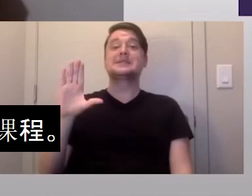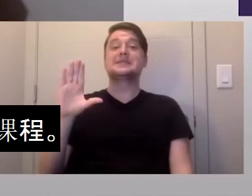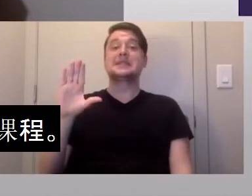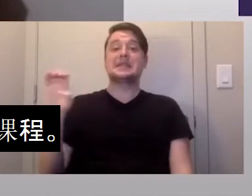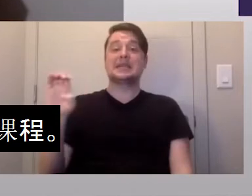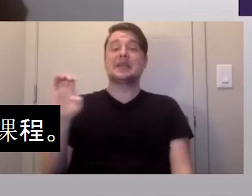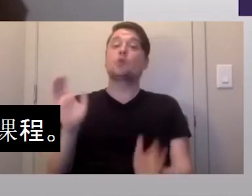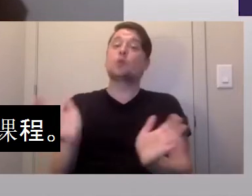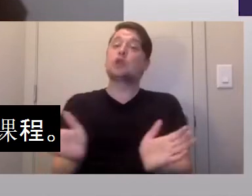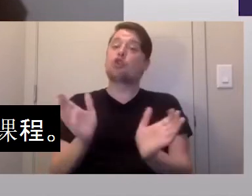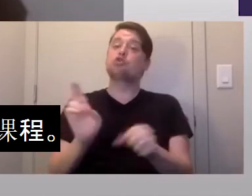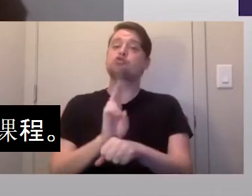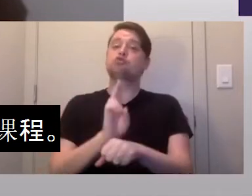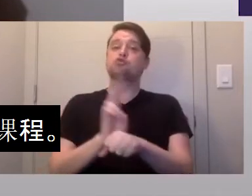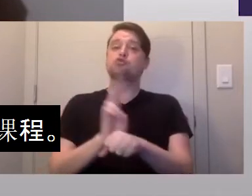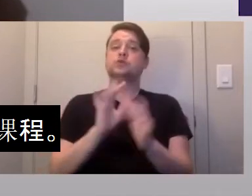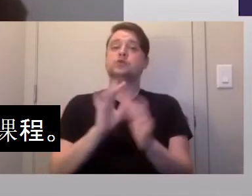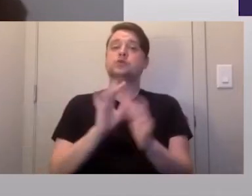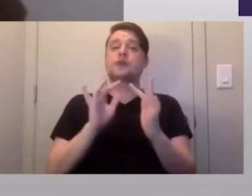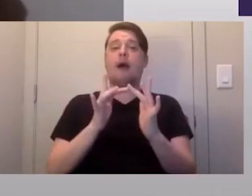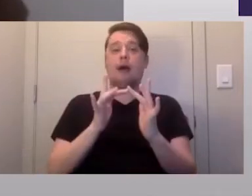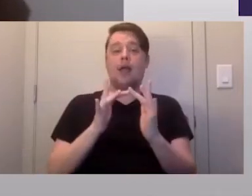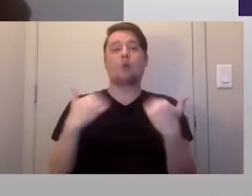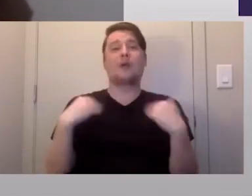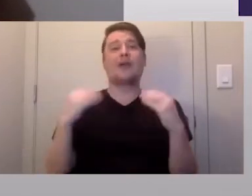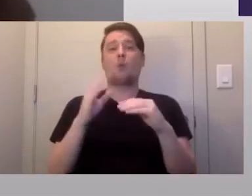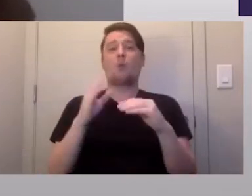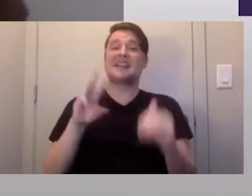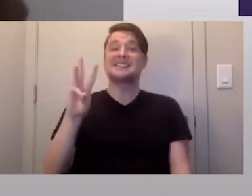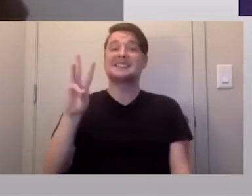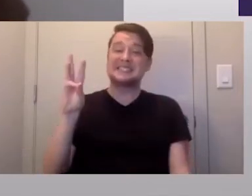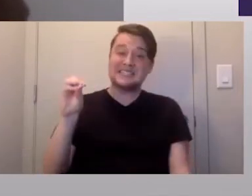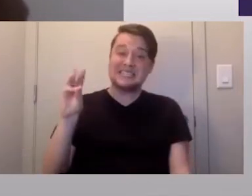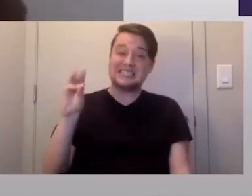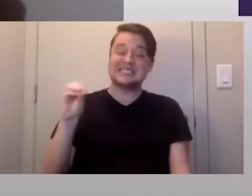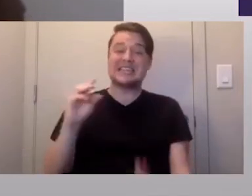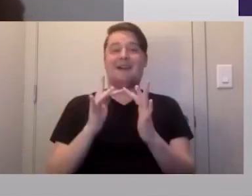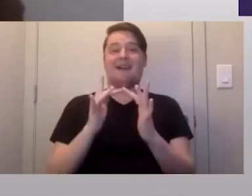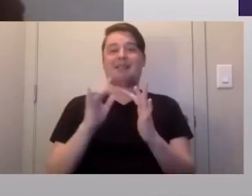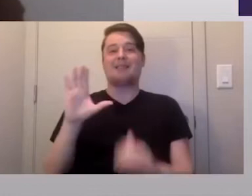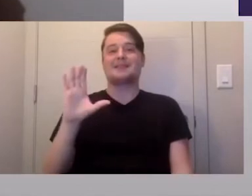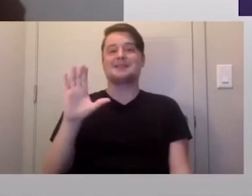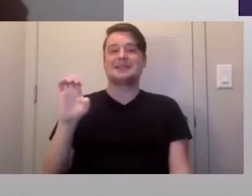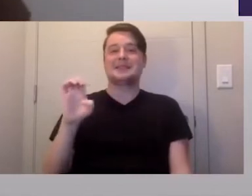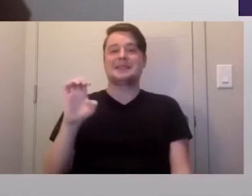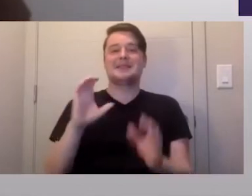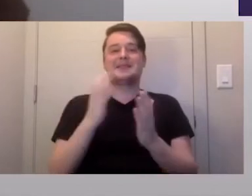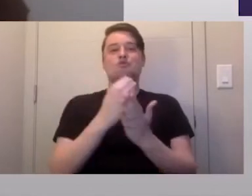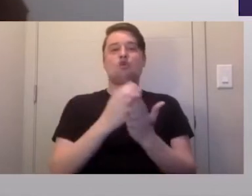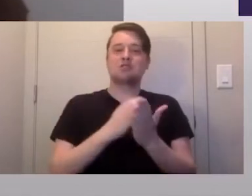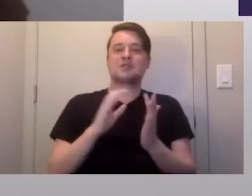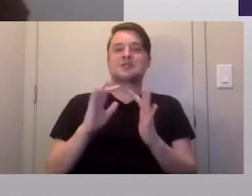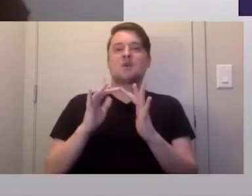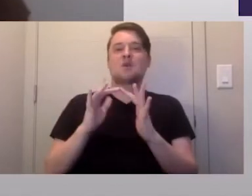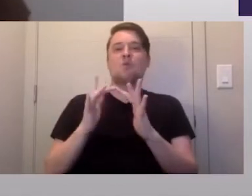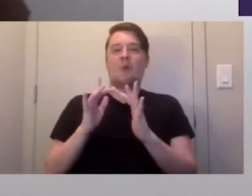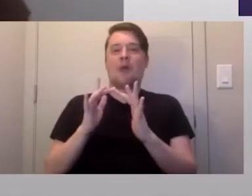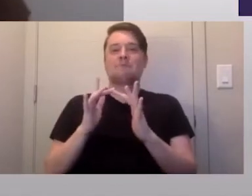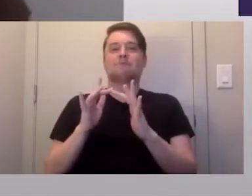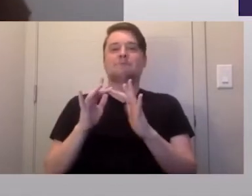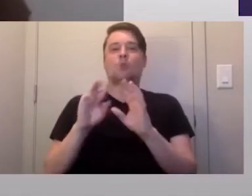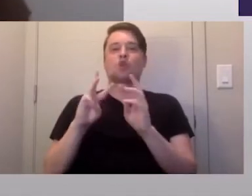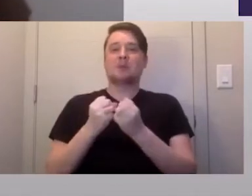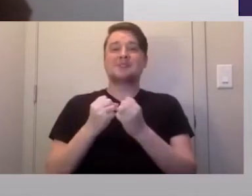to use our online options. There are more than 60 online continuing education courses and webinars available to you right